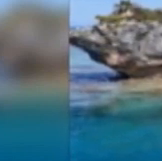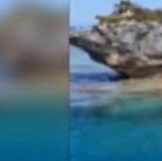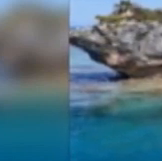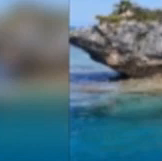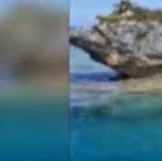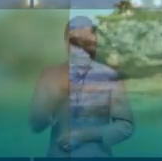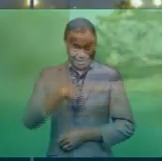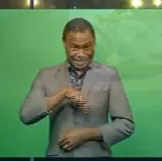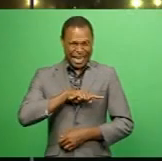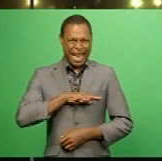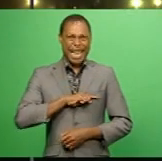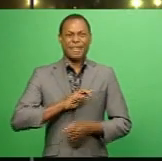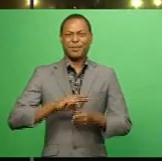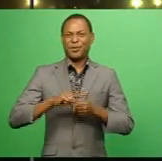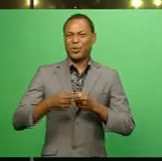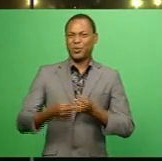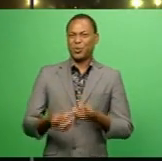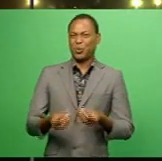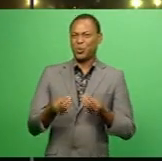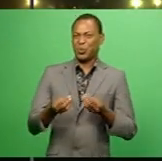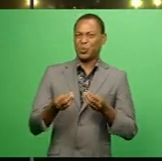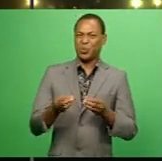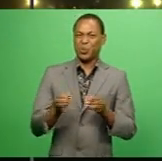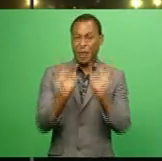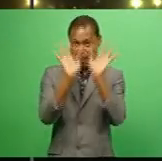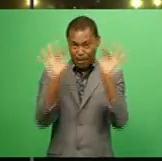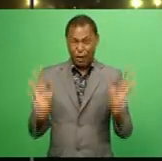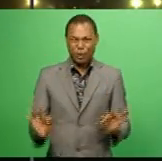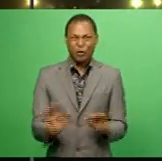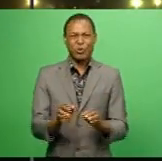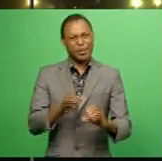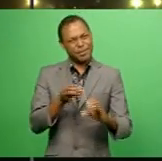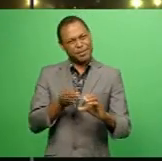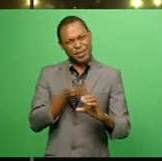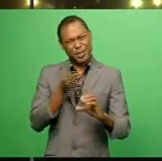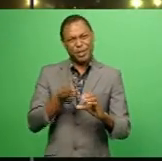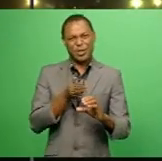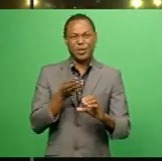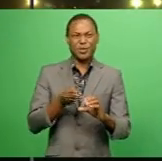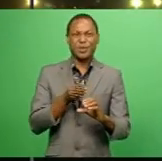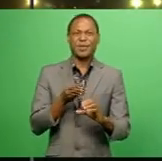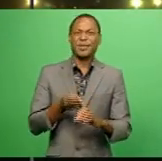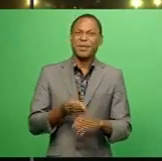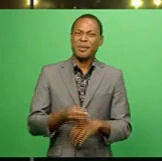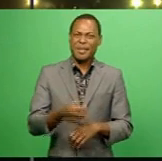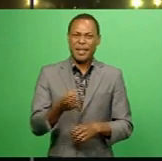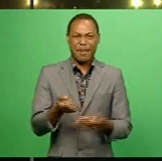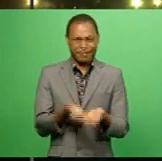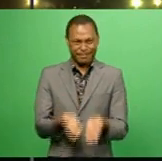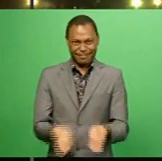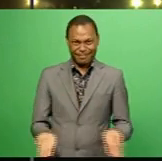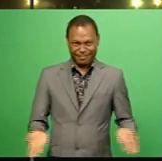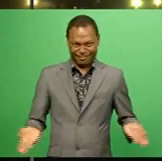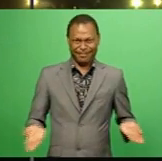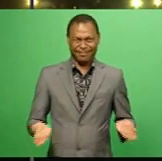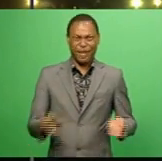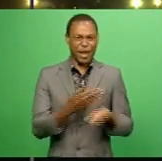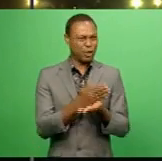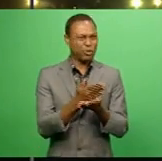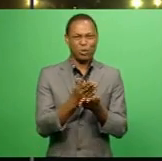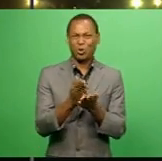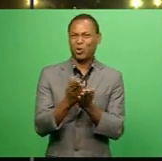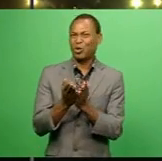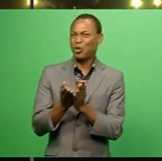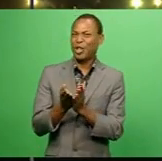You can send us newsworthy pictures and videos, email fbcnews at fbc.com.fj or share it with us via our social